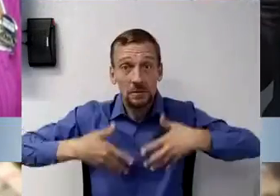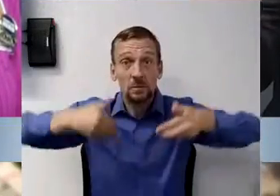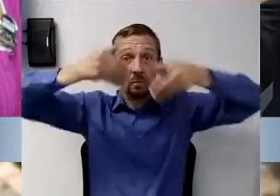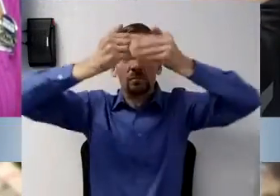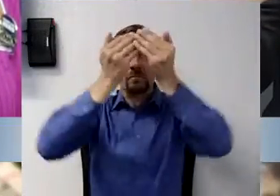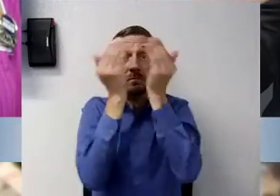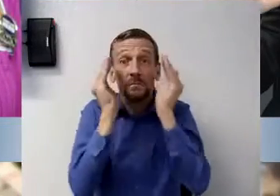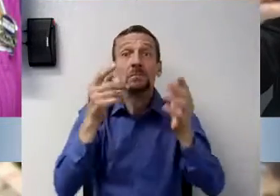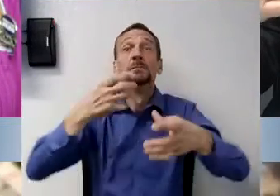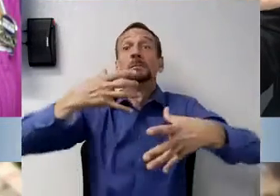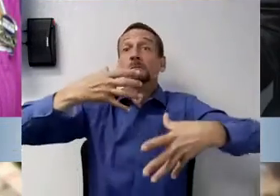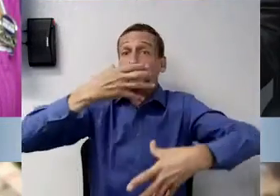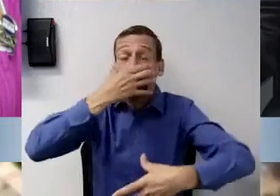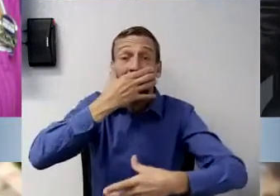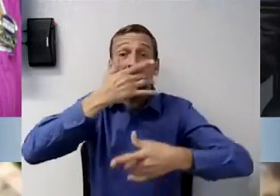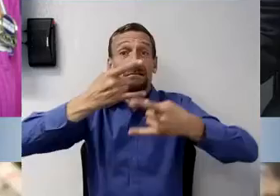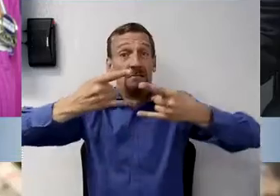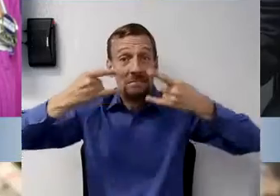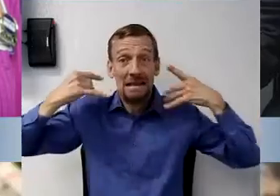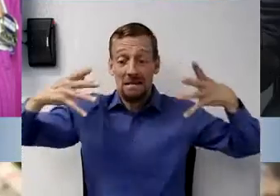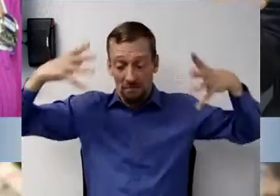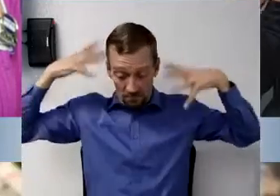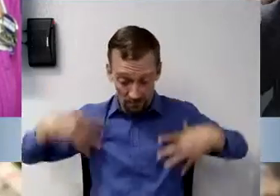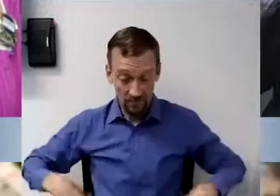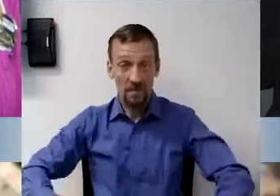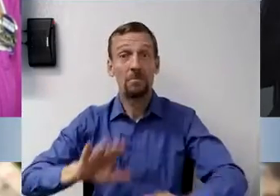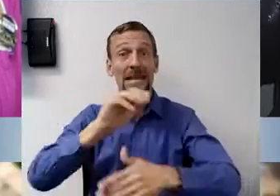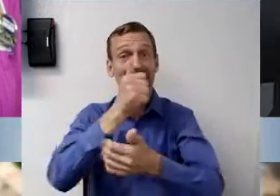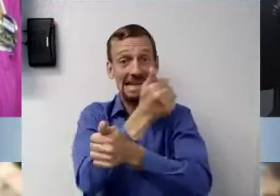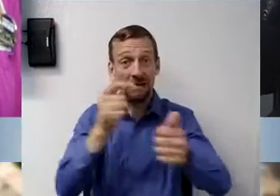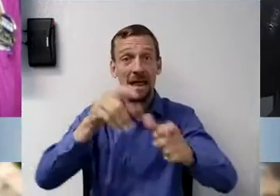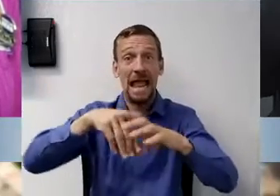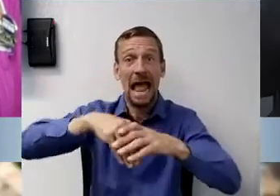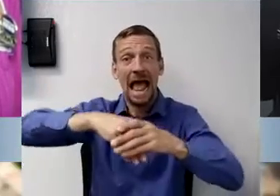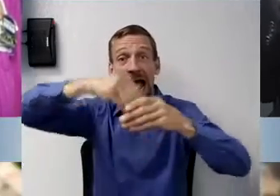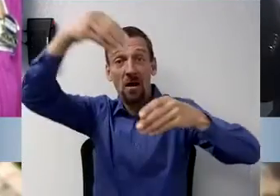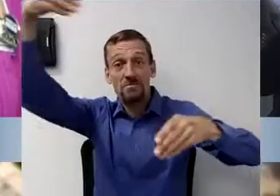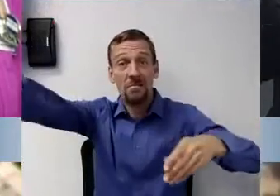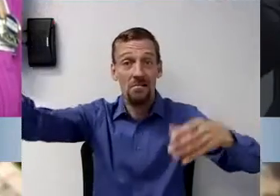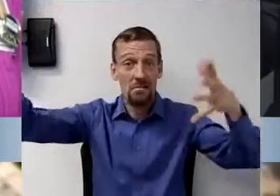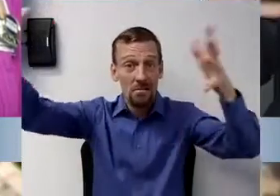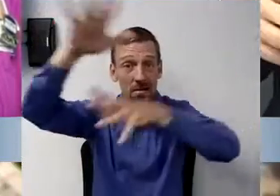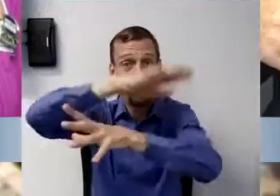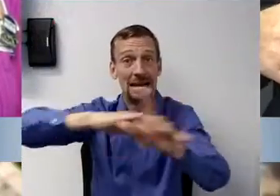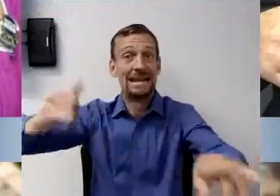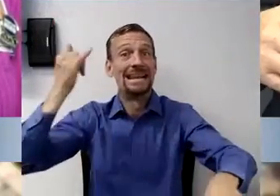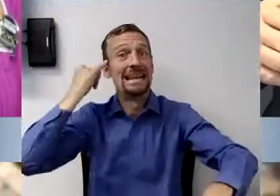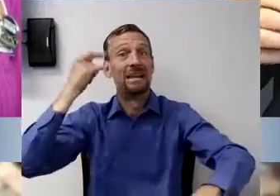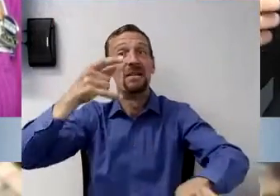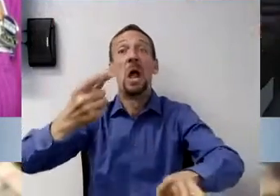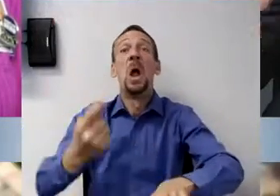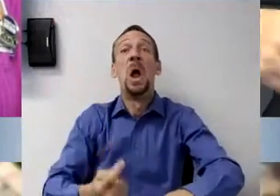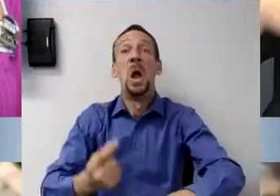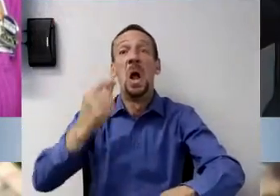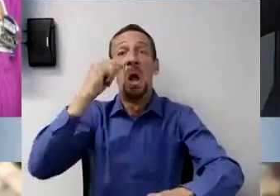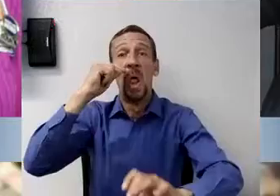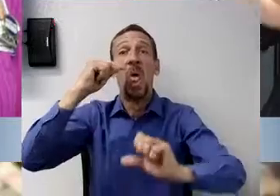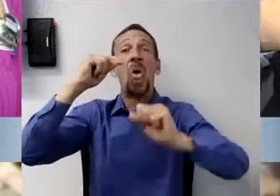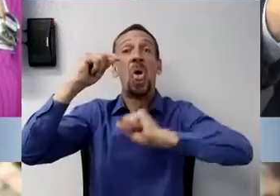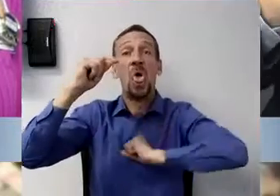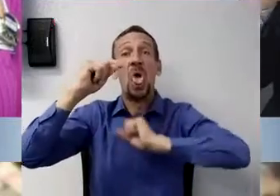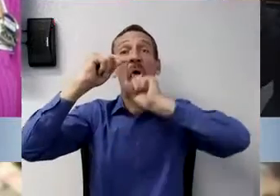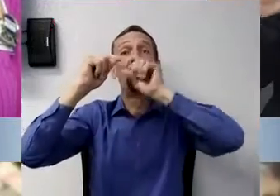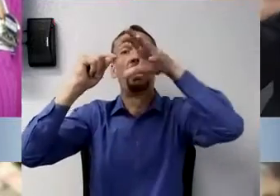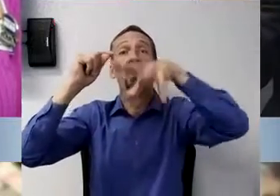We do it outside or in a negative pressure area so that it doesn't become airlicized. Or if it does, um, it's quickly